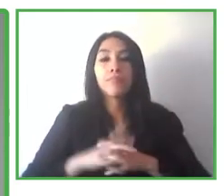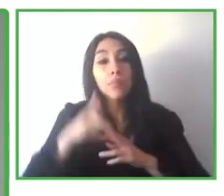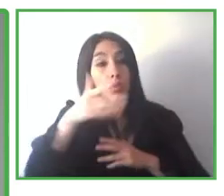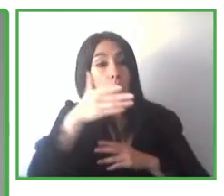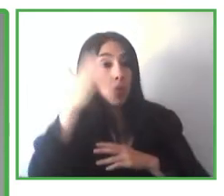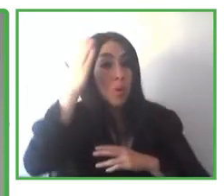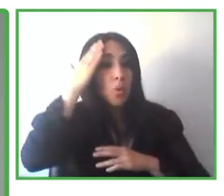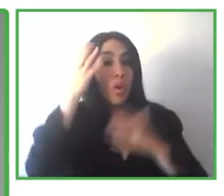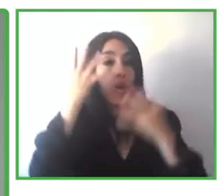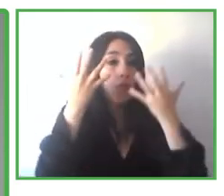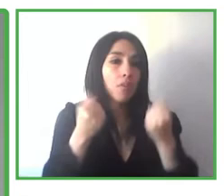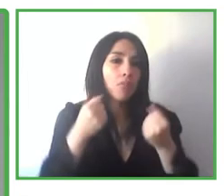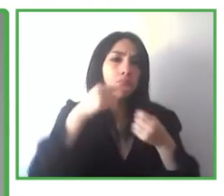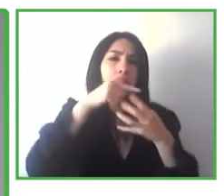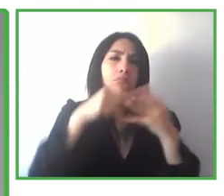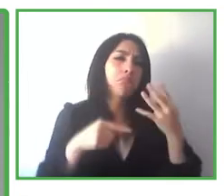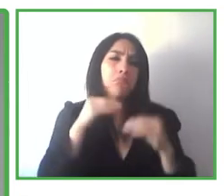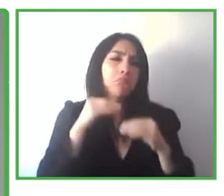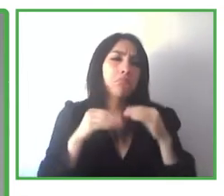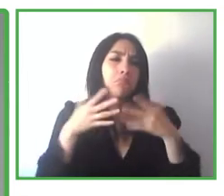there are a number of issues with